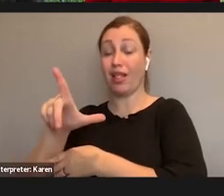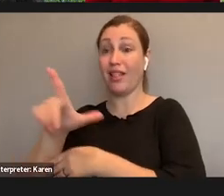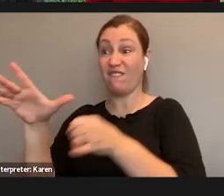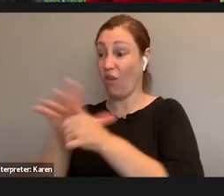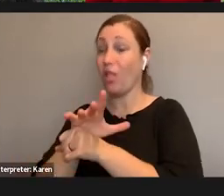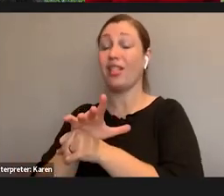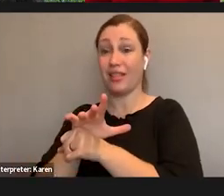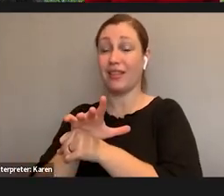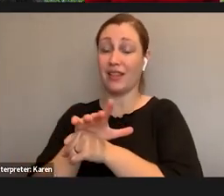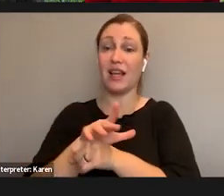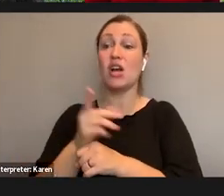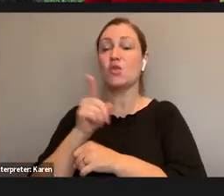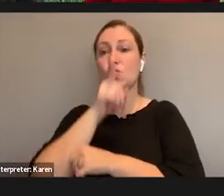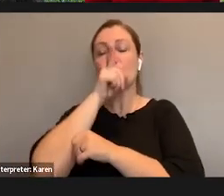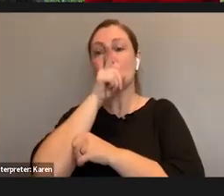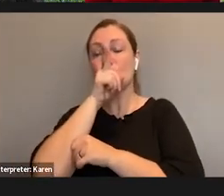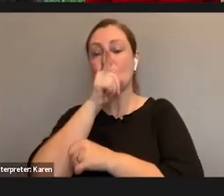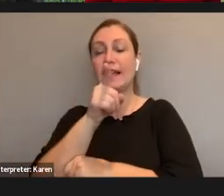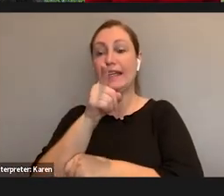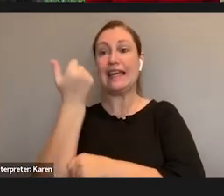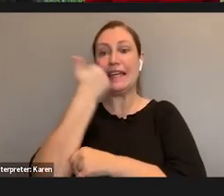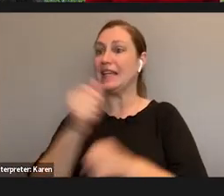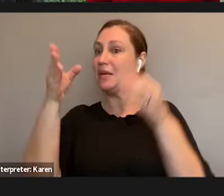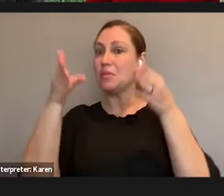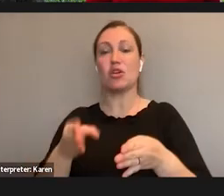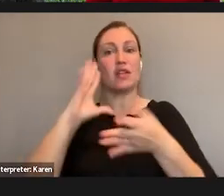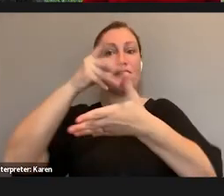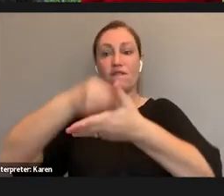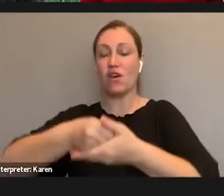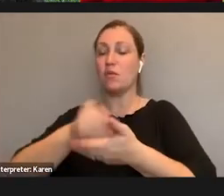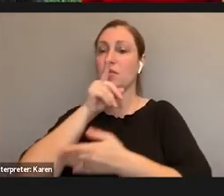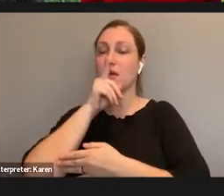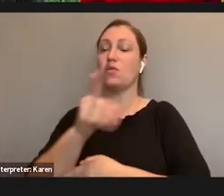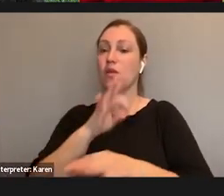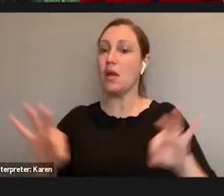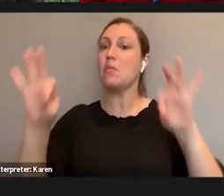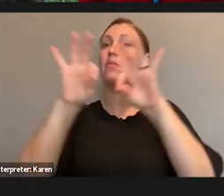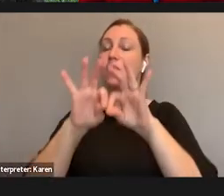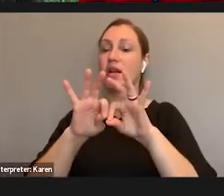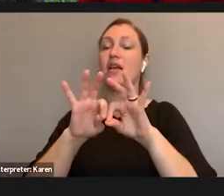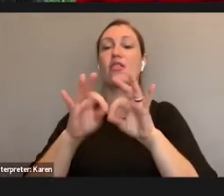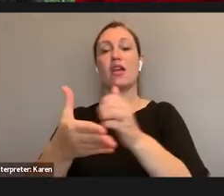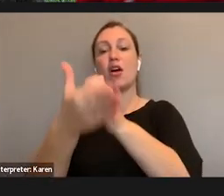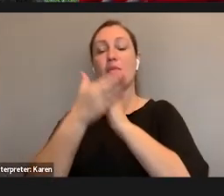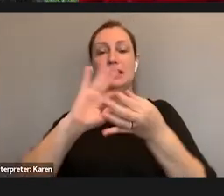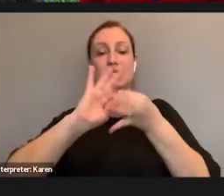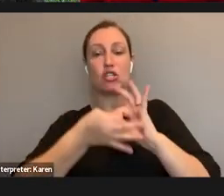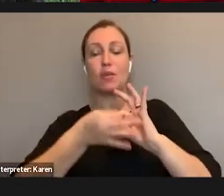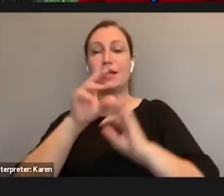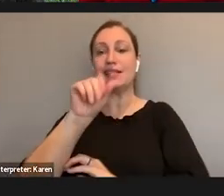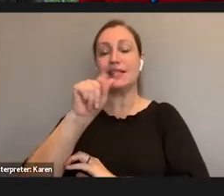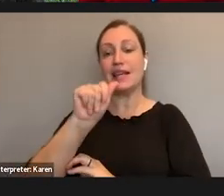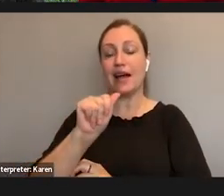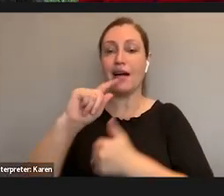integral parts of the field team, they'll be helping us interpret data, come up with